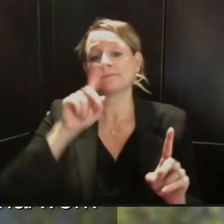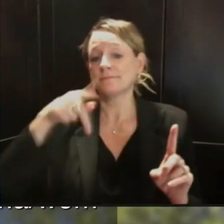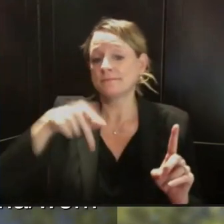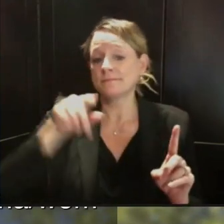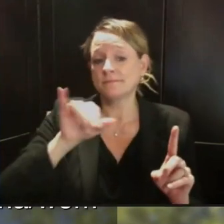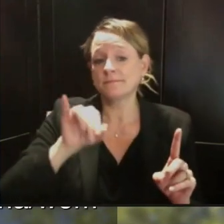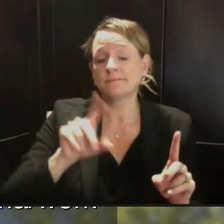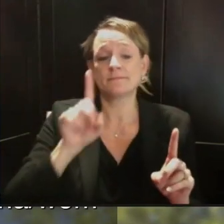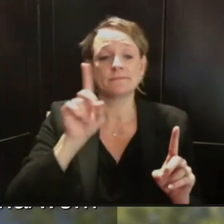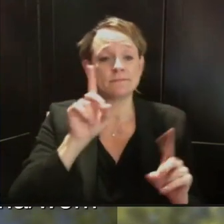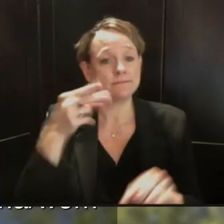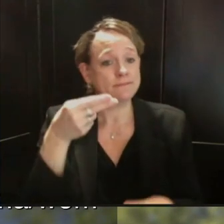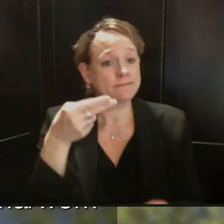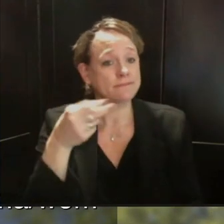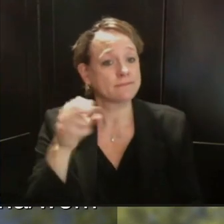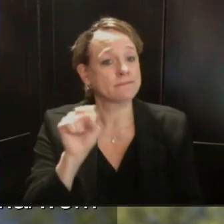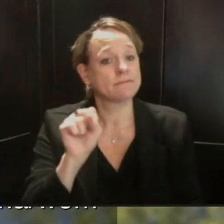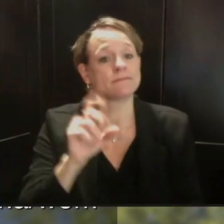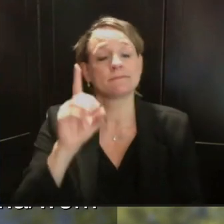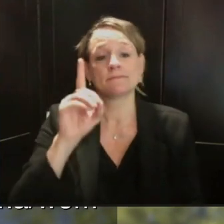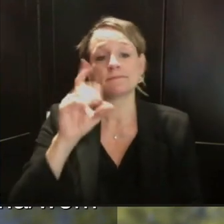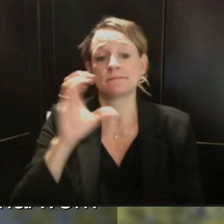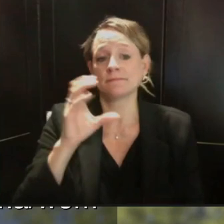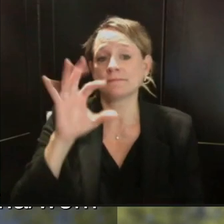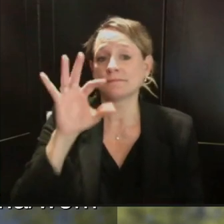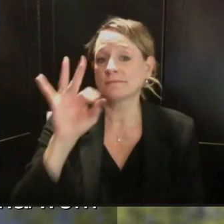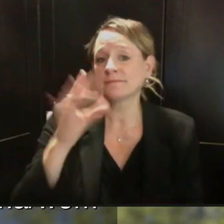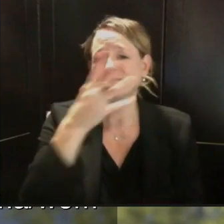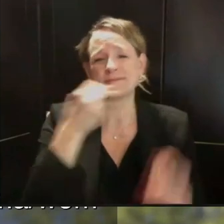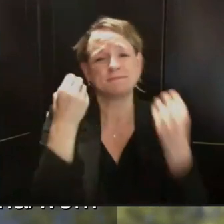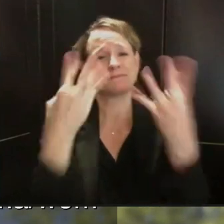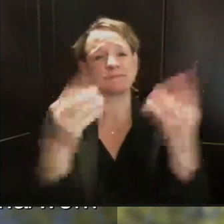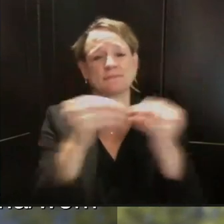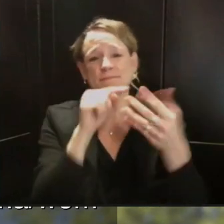and Wisconsin Emergency Management. Be safe and have a great afternoon.